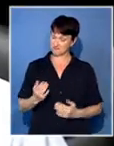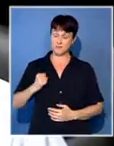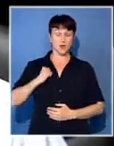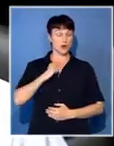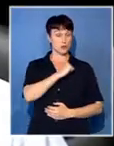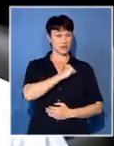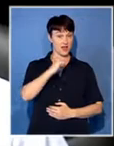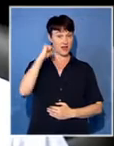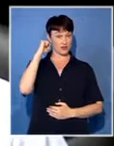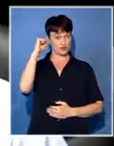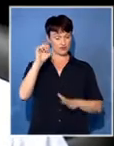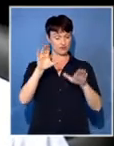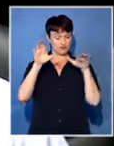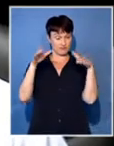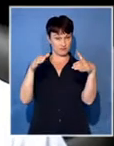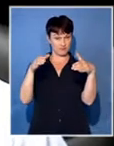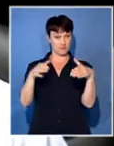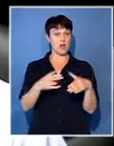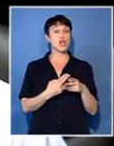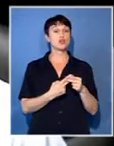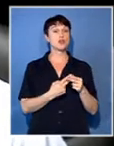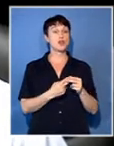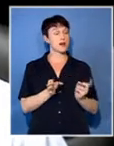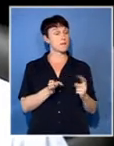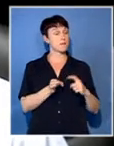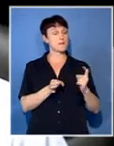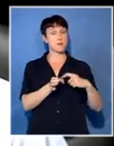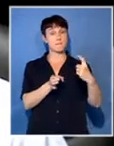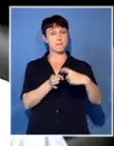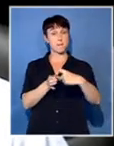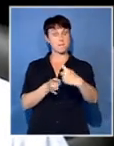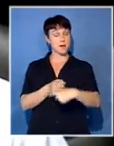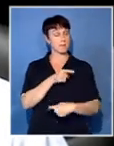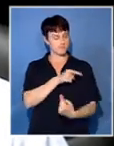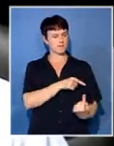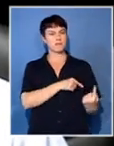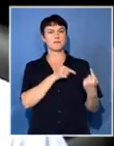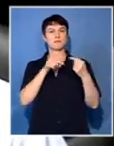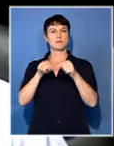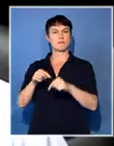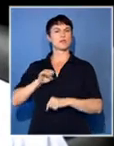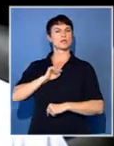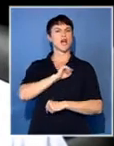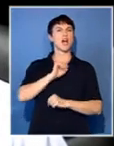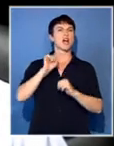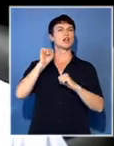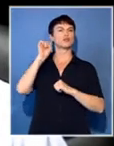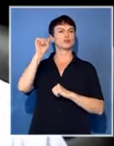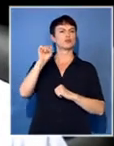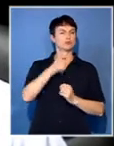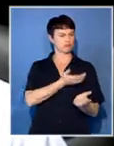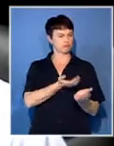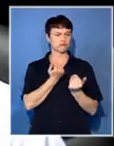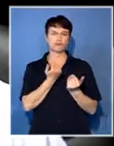unions should come to COSATU house should be able to express themselves at